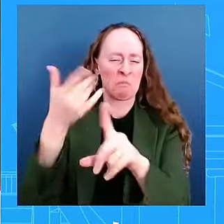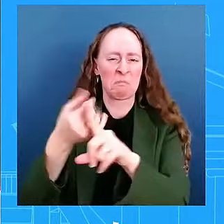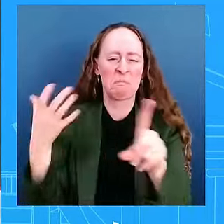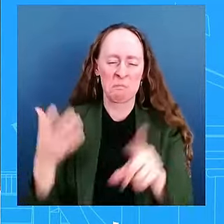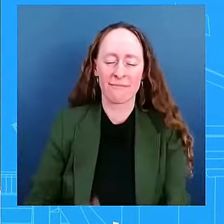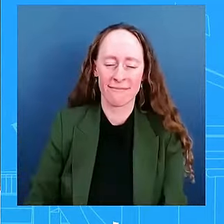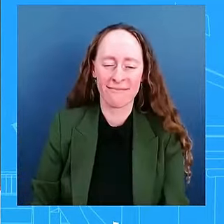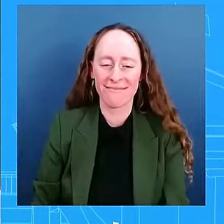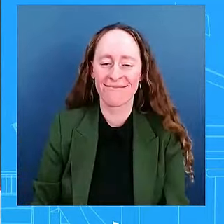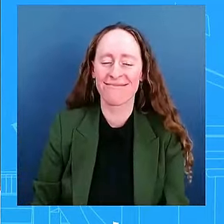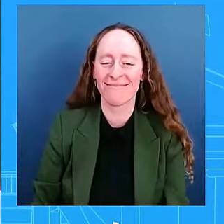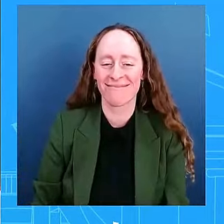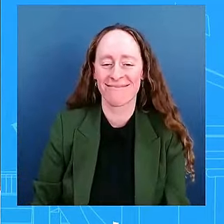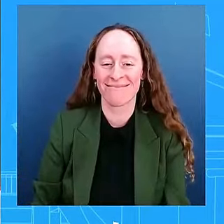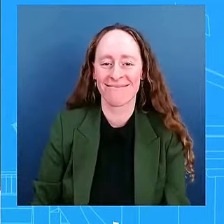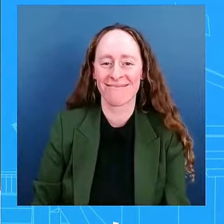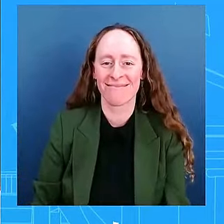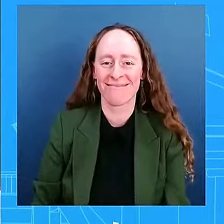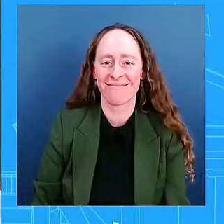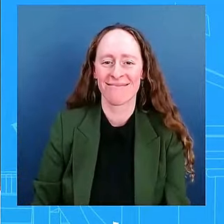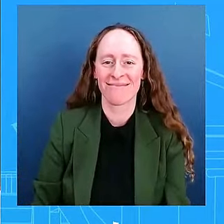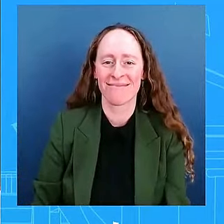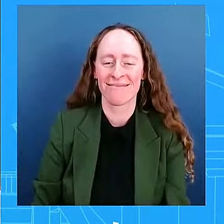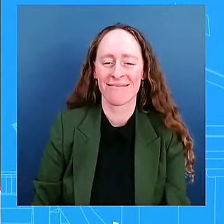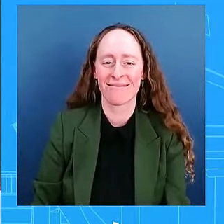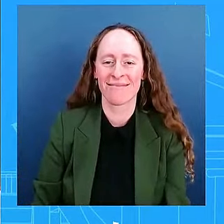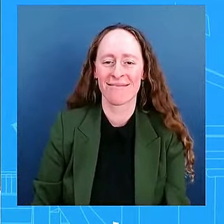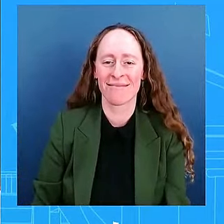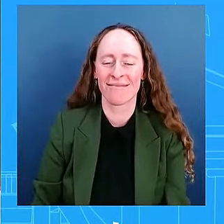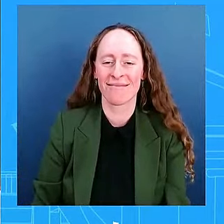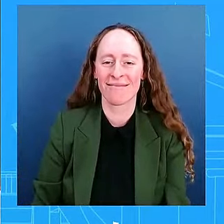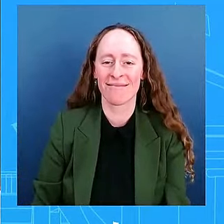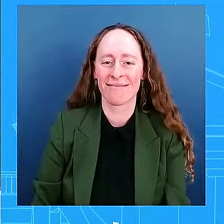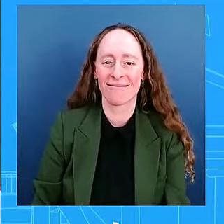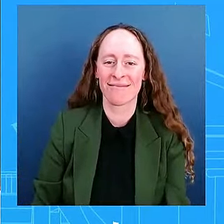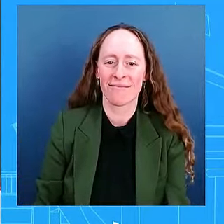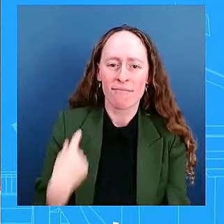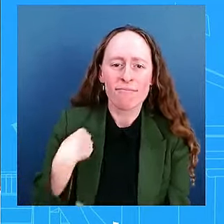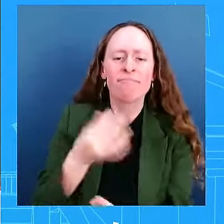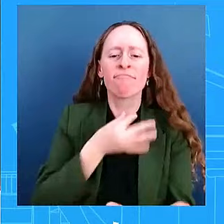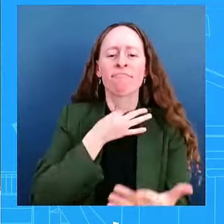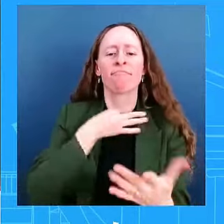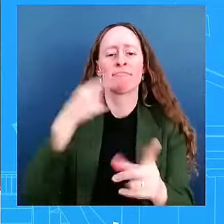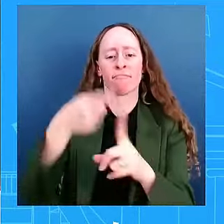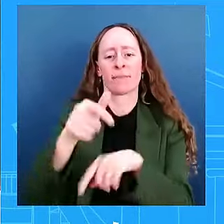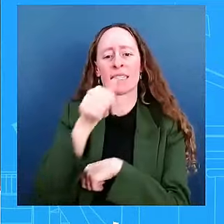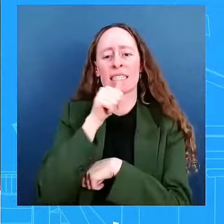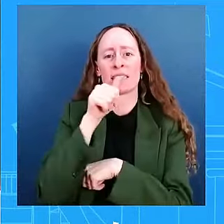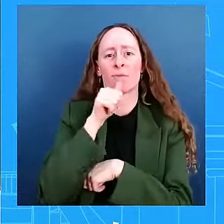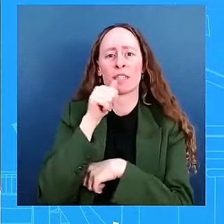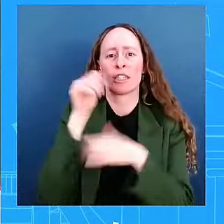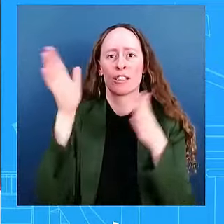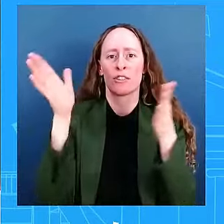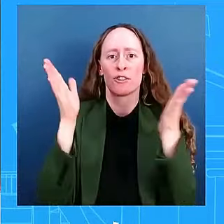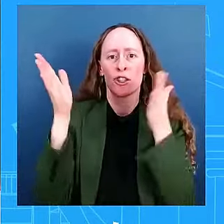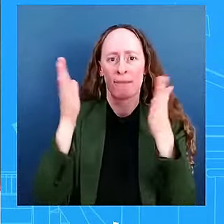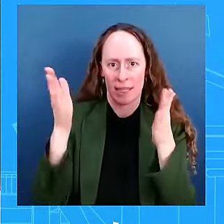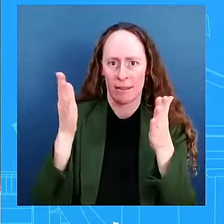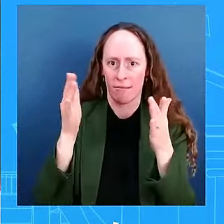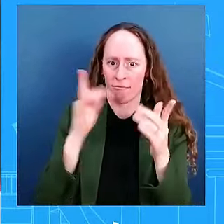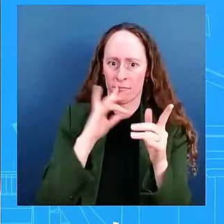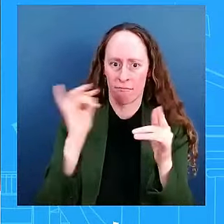of the Secret Service being so stretched right now, and various security needs with the two assassination attempts,